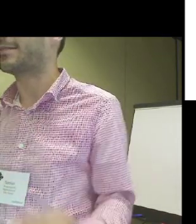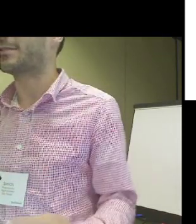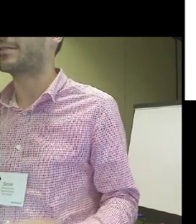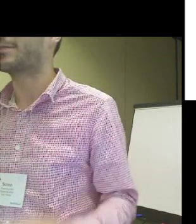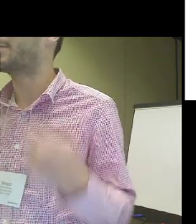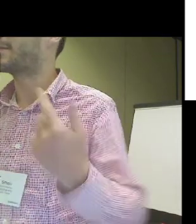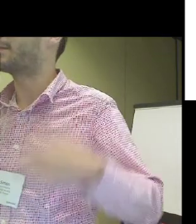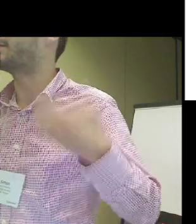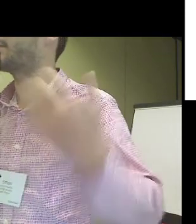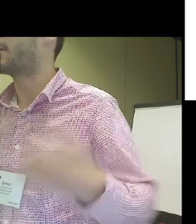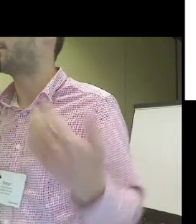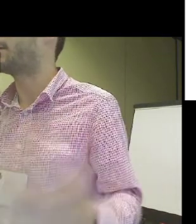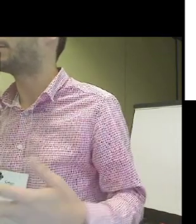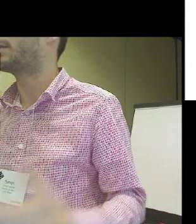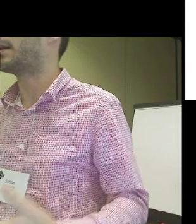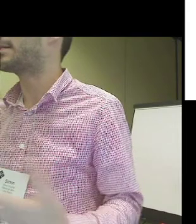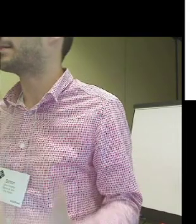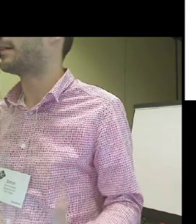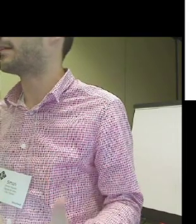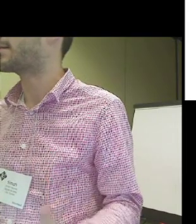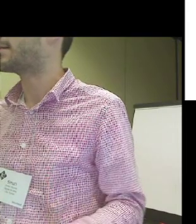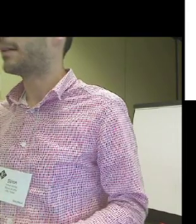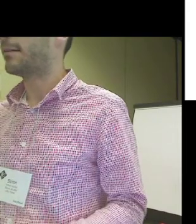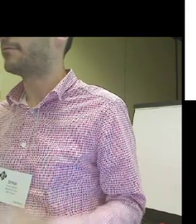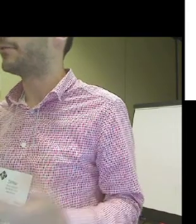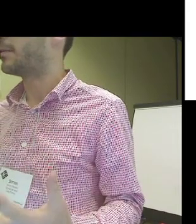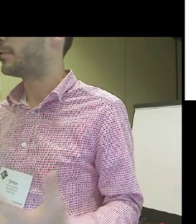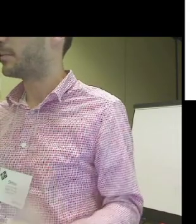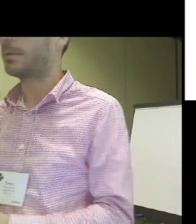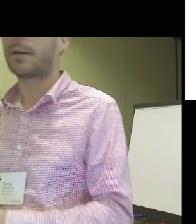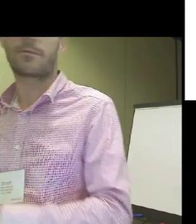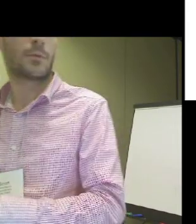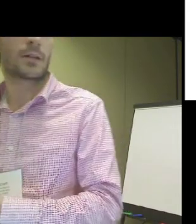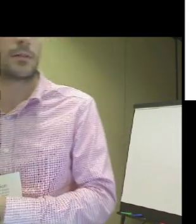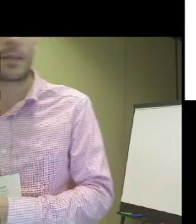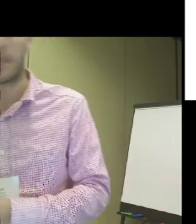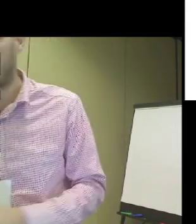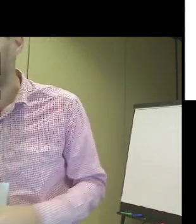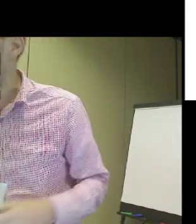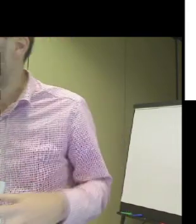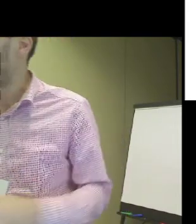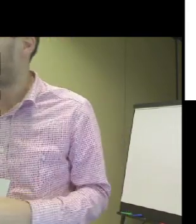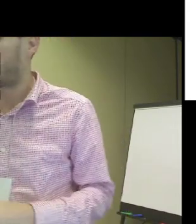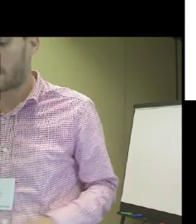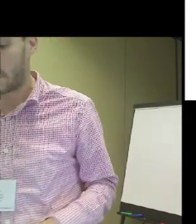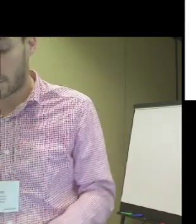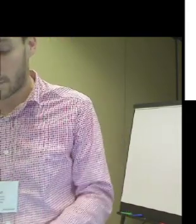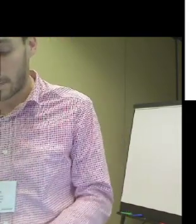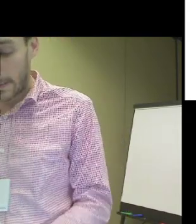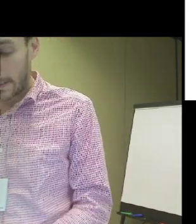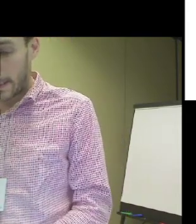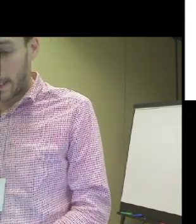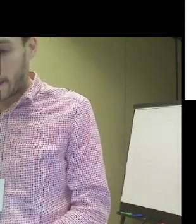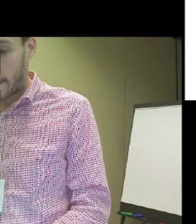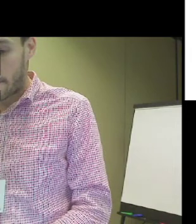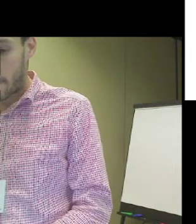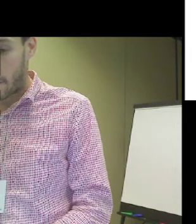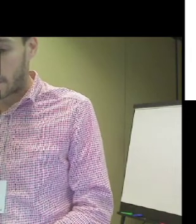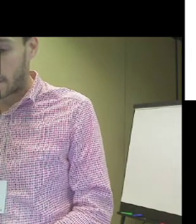this and etc. So we started to think about how we can extend this value we had created with deaf people.